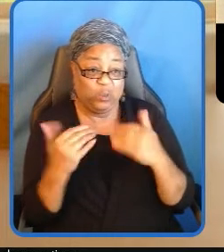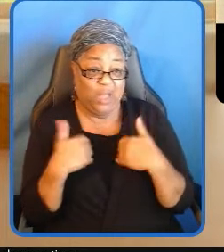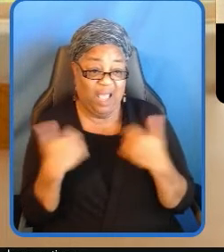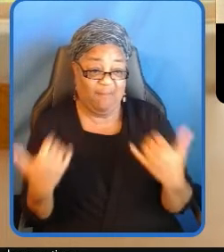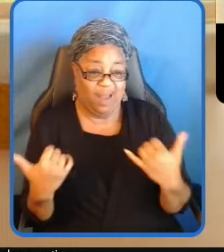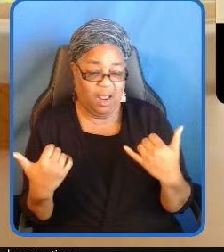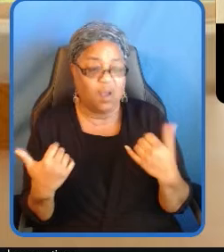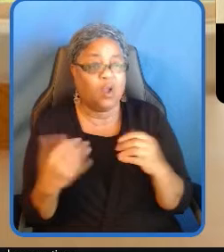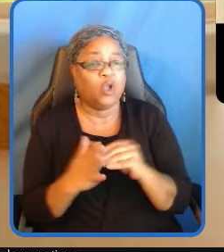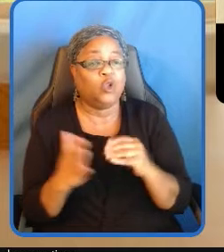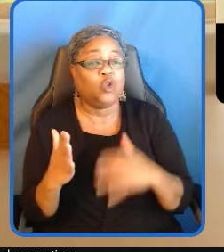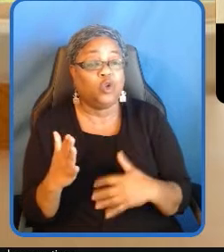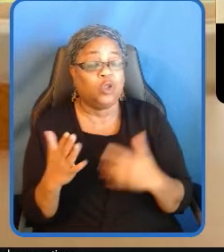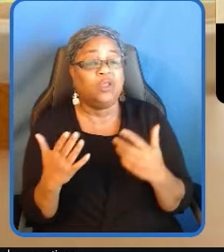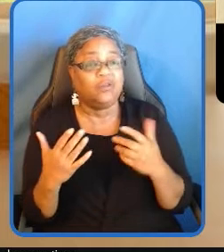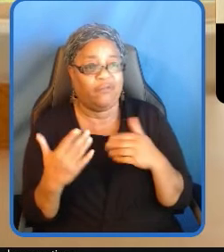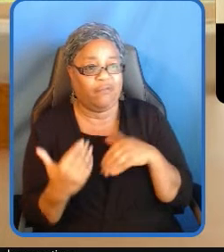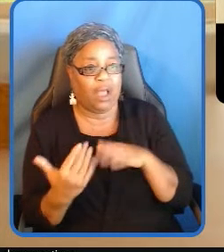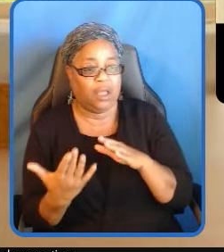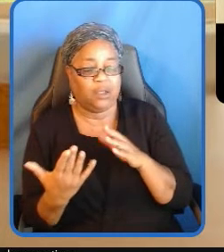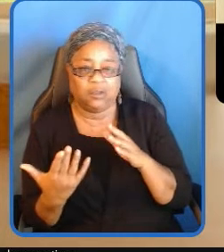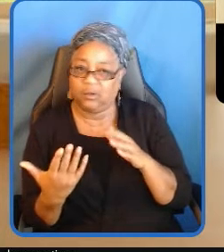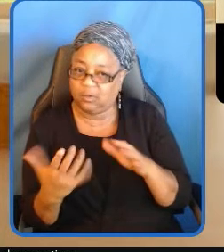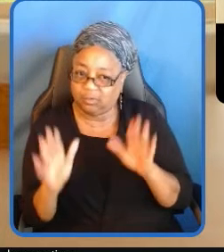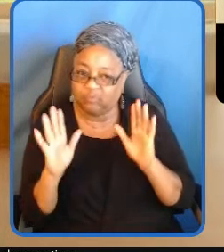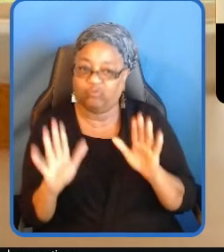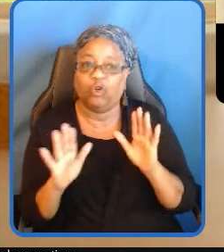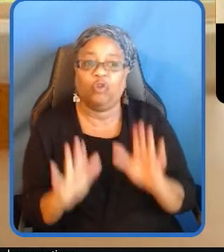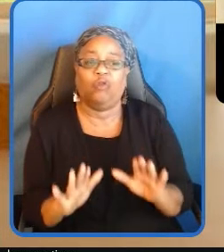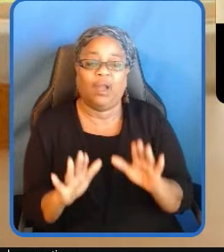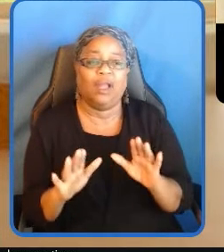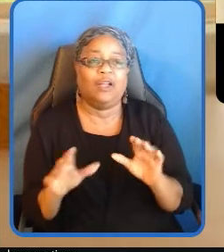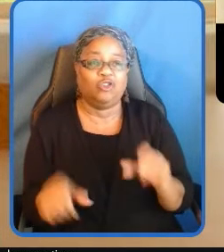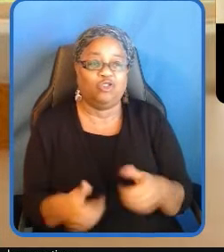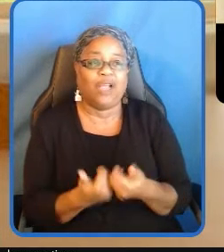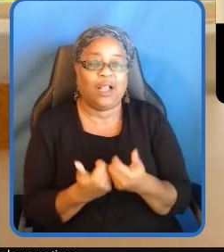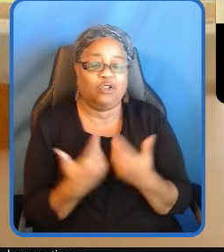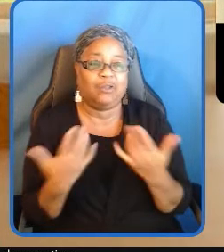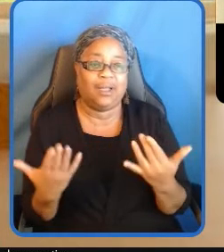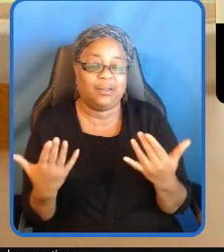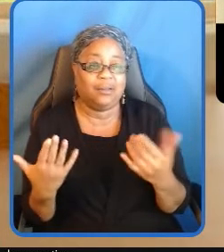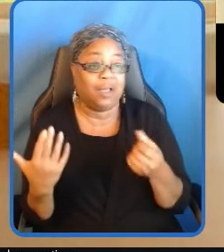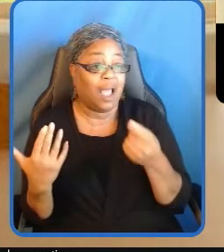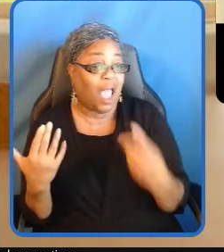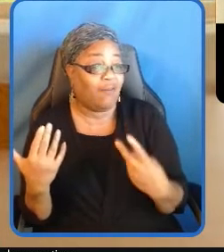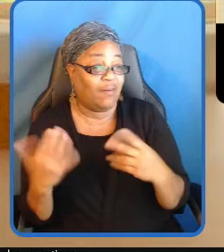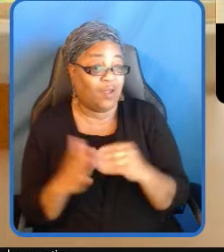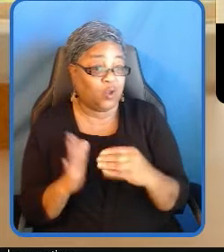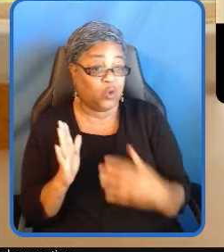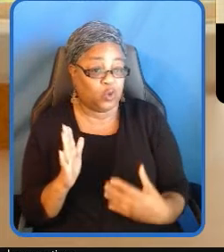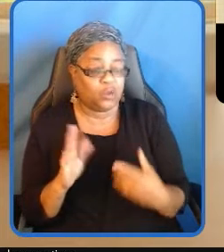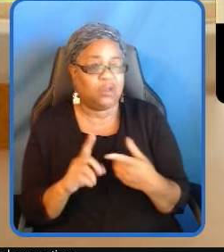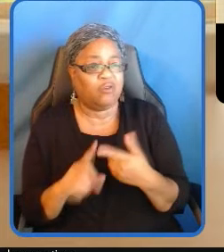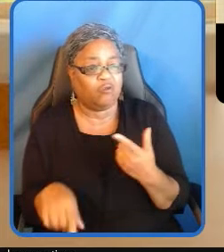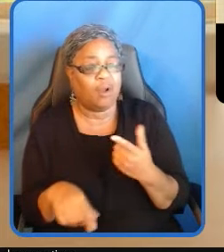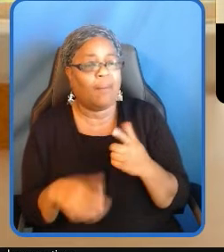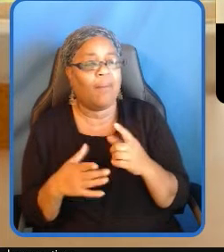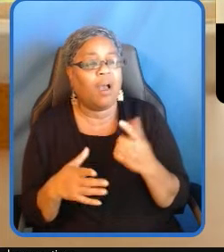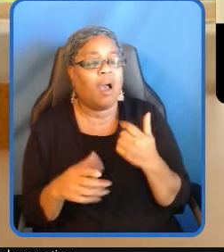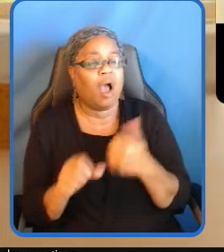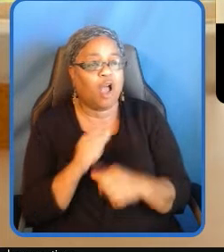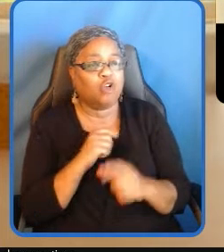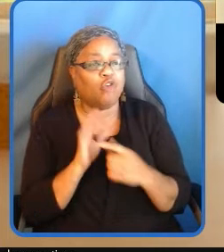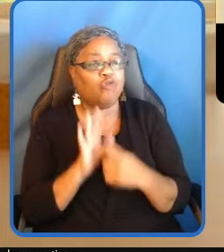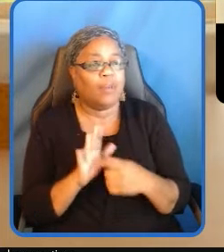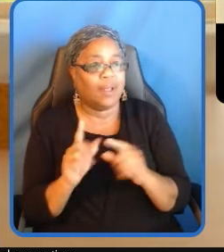understanding that half of our students come from historically underrepresented groups we knew we had to act fast to